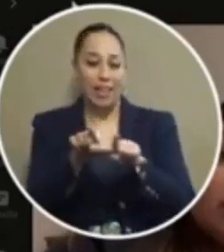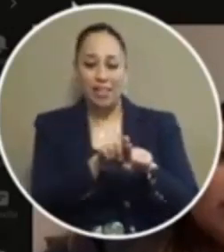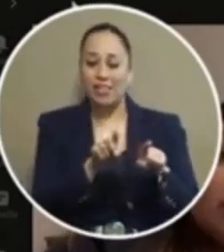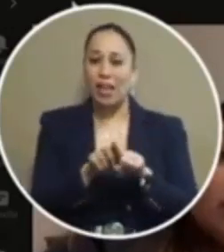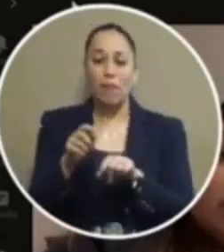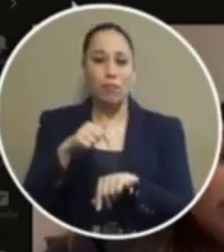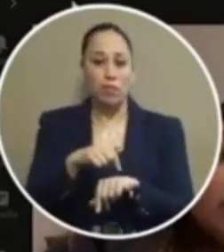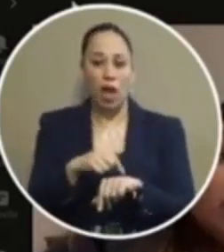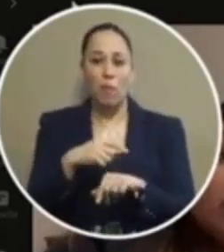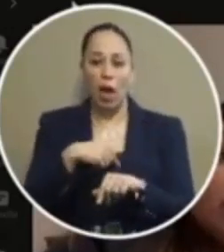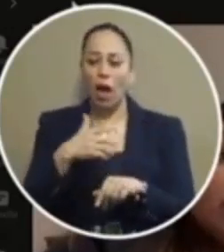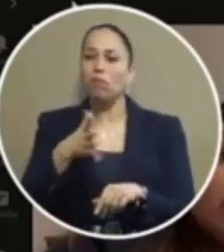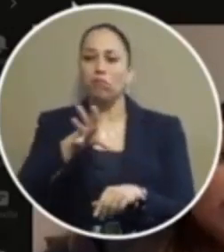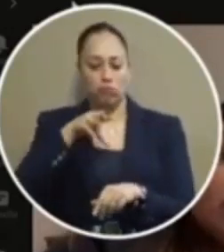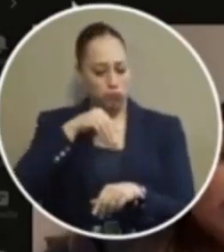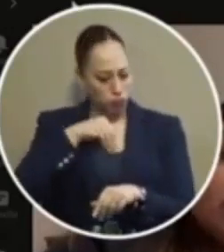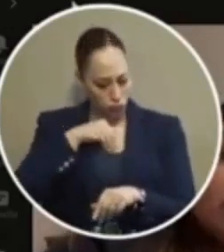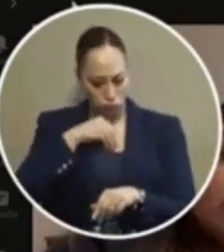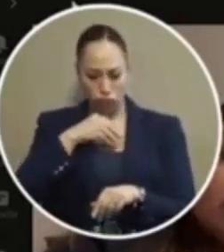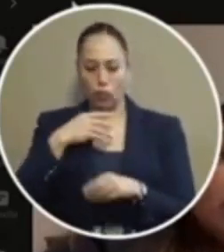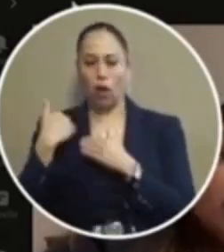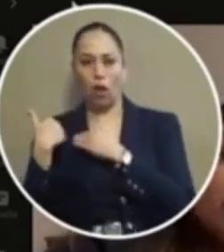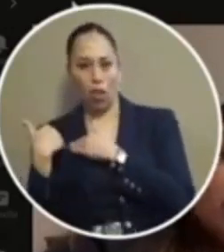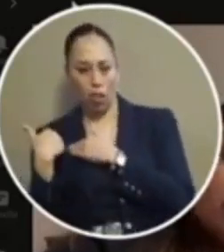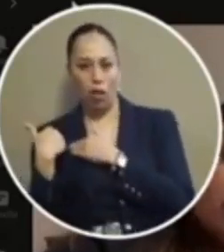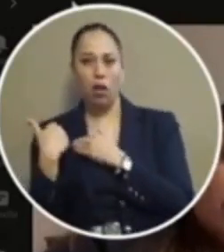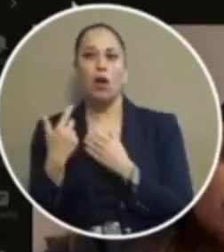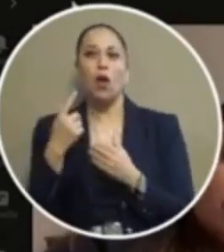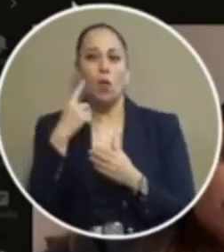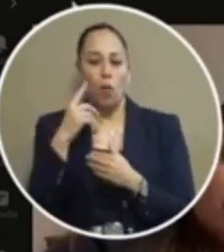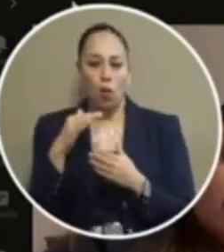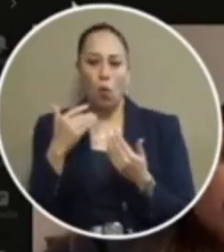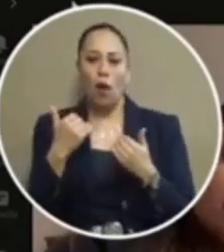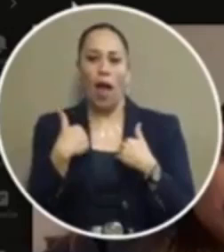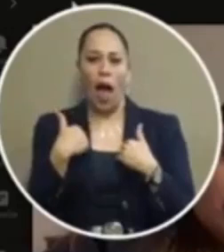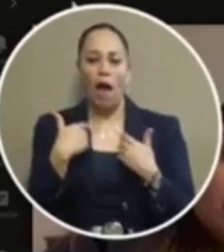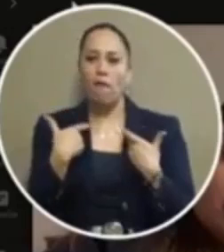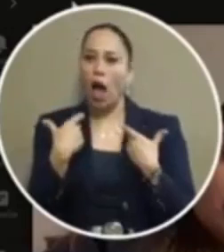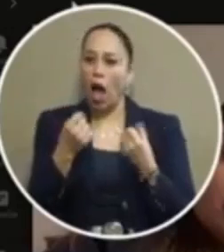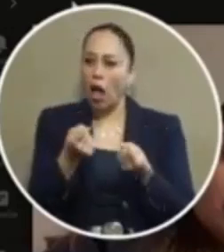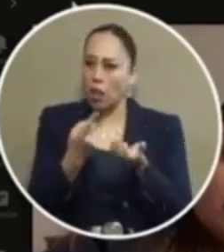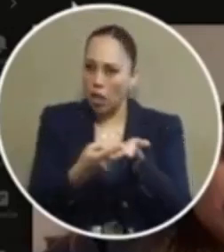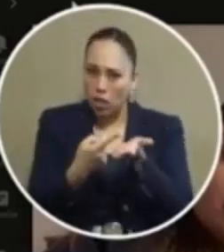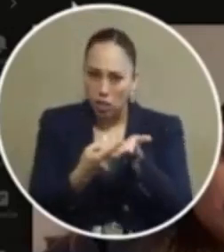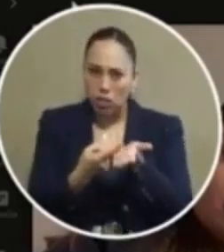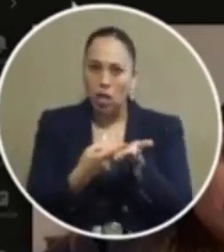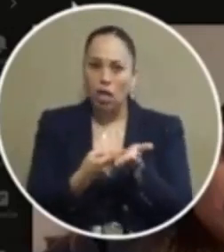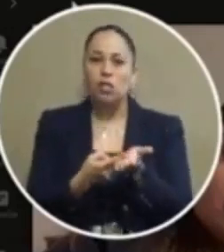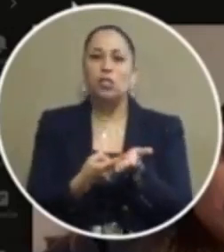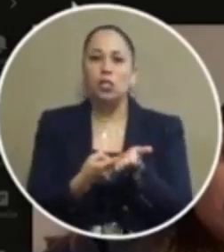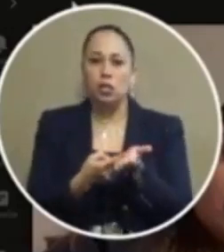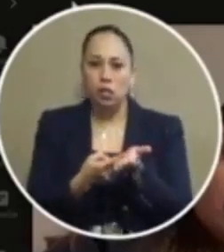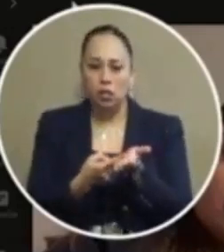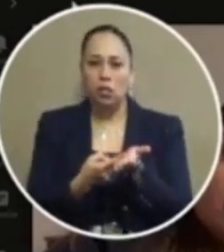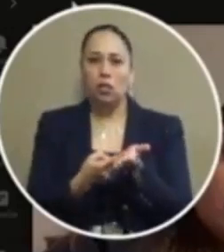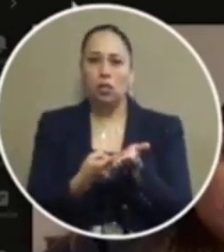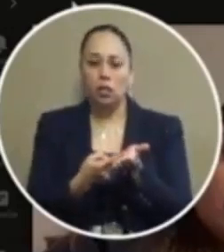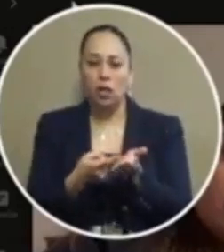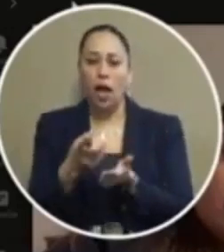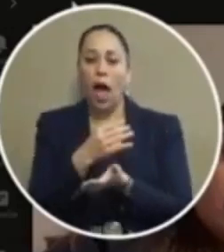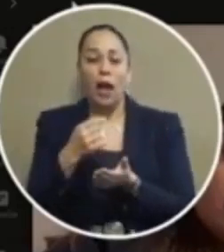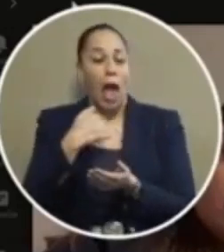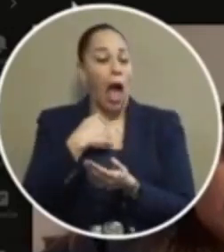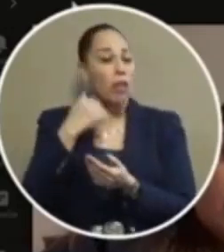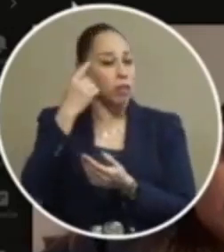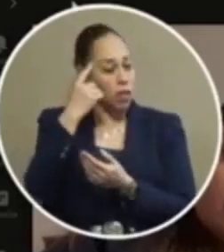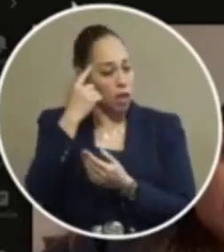i i take responsibility for the fact that that we had a healthy discussion we've got all the input you know as a matter of fact i think